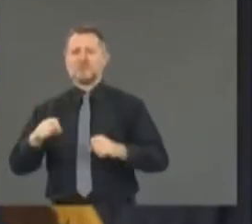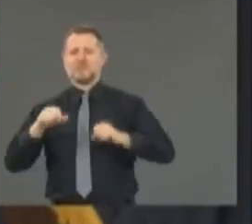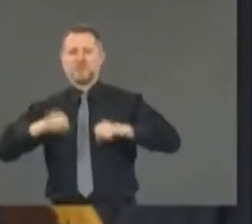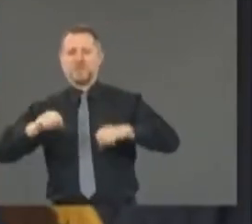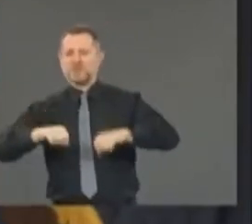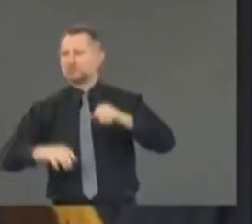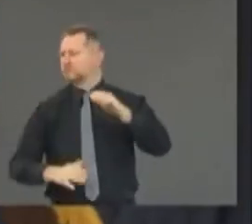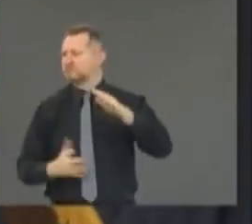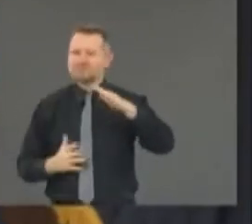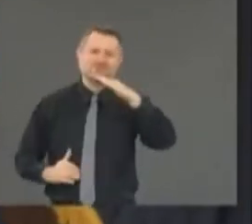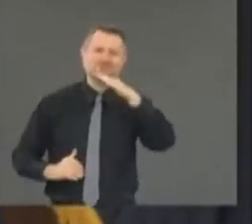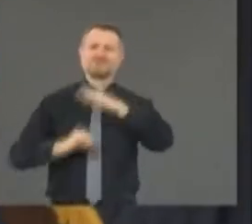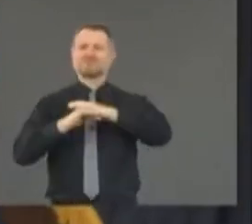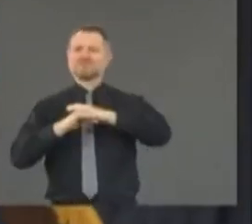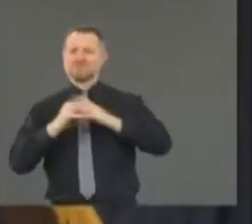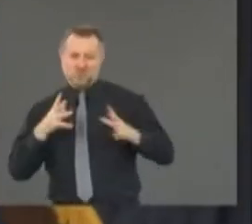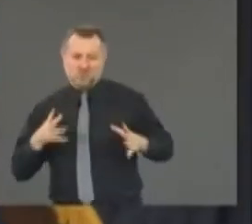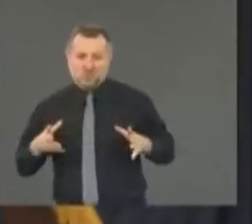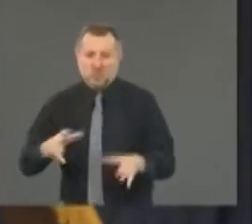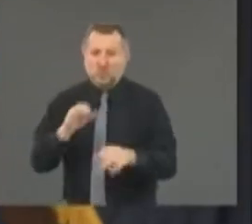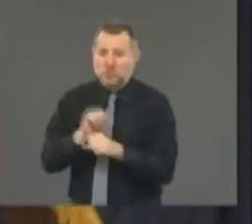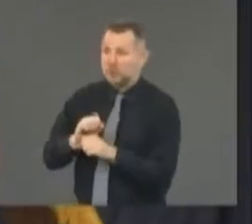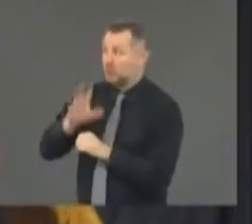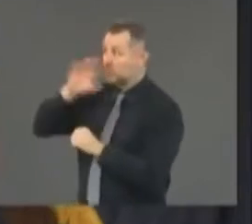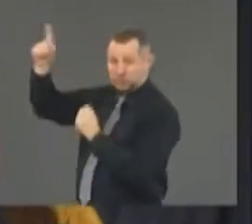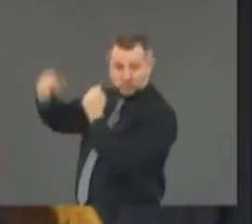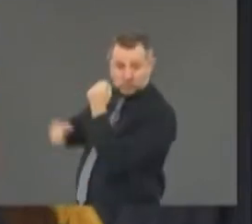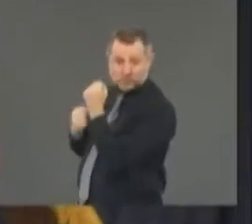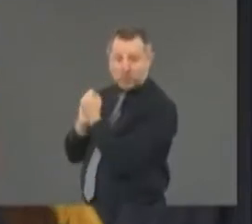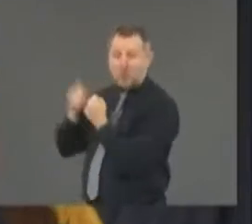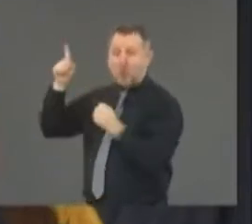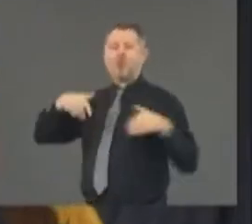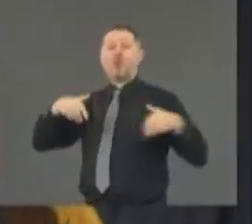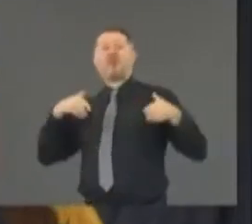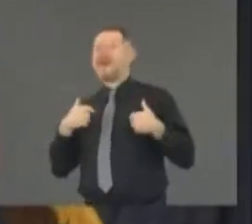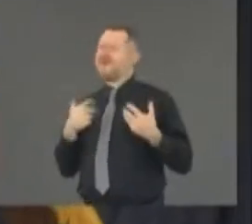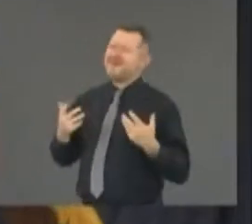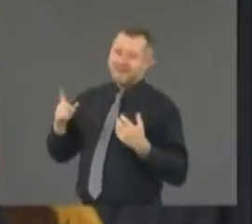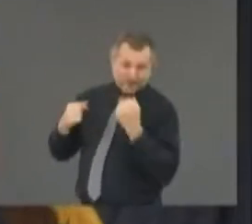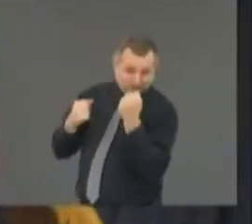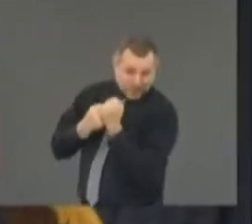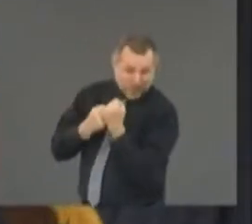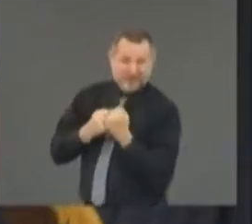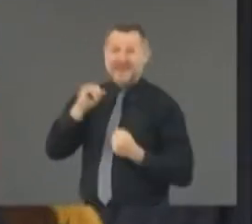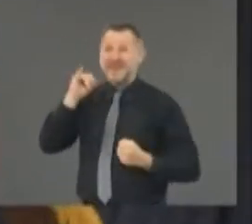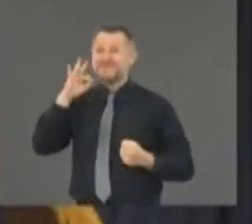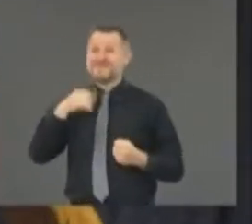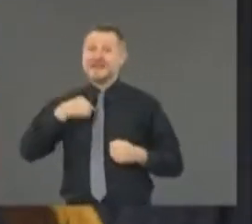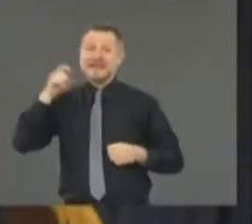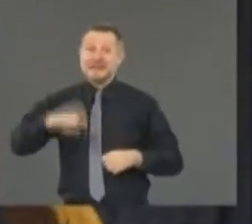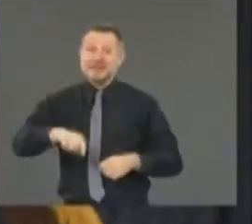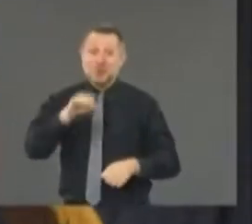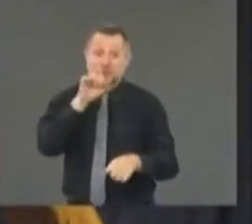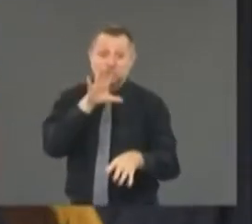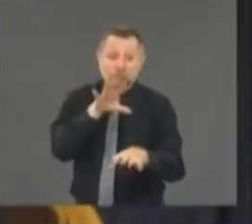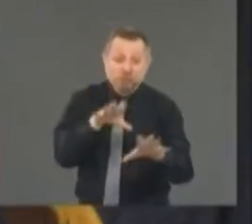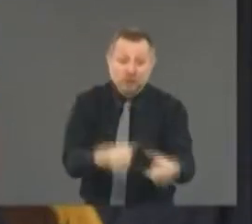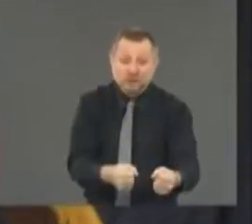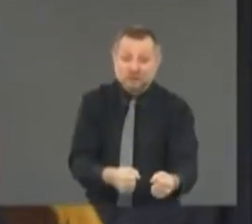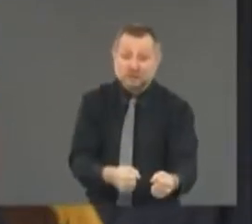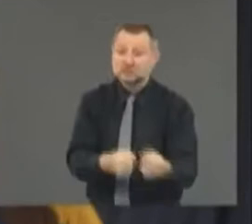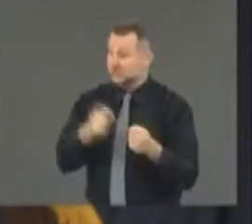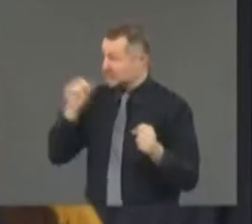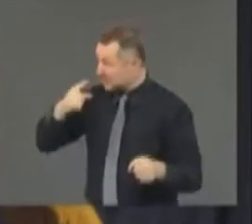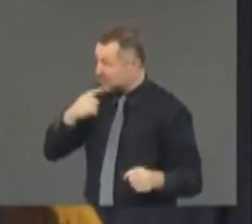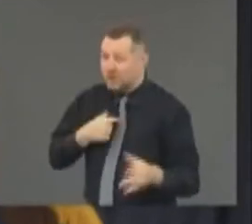They have to know that if they're out there, they can do what they have to do. If they have to arrest somebody, they have to arrest somebody, they have to have the right